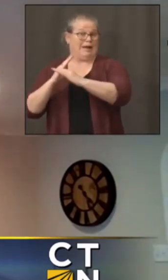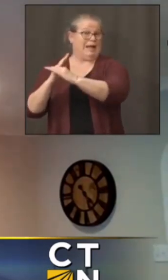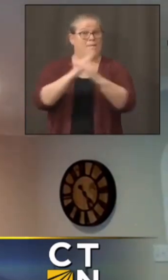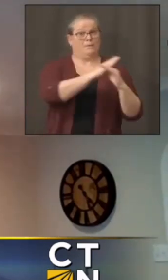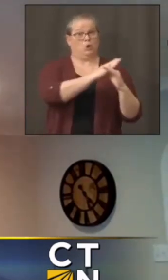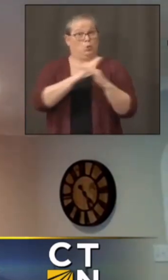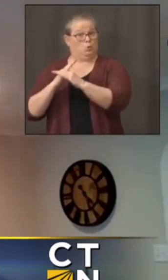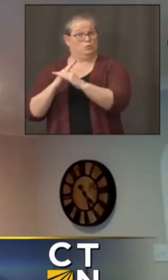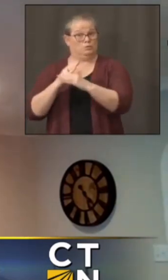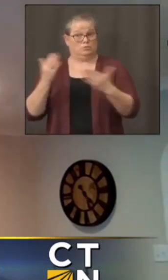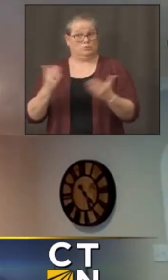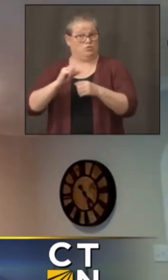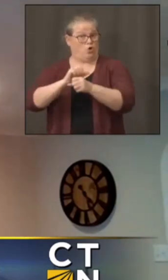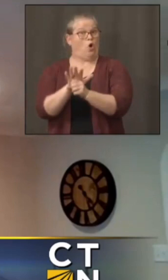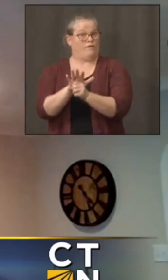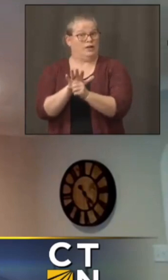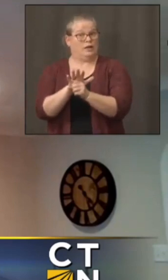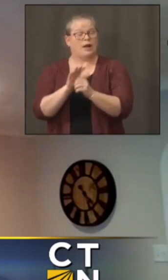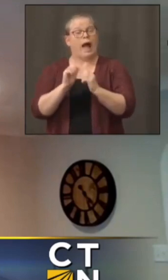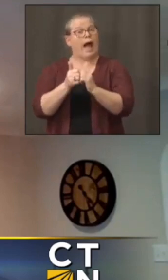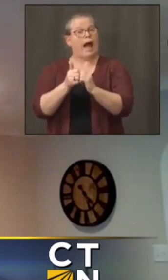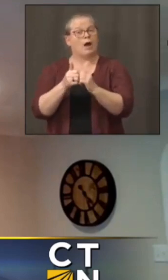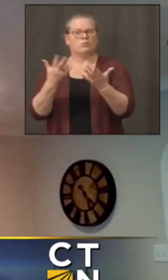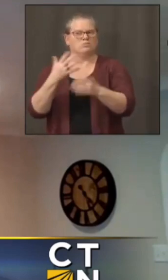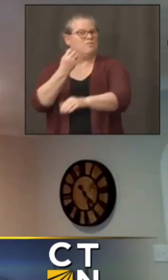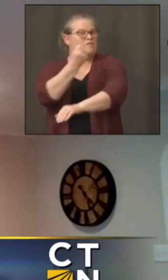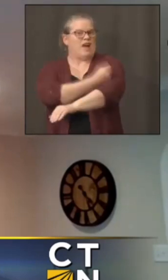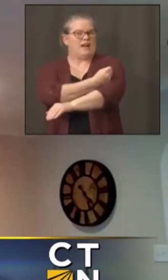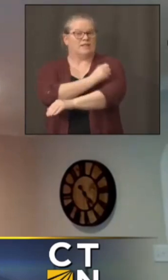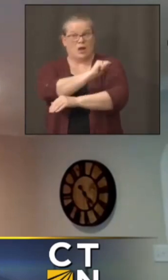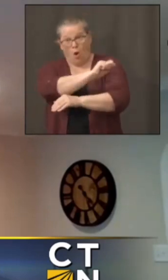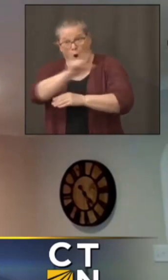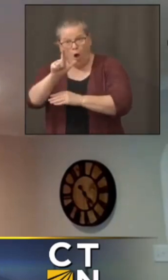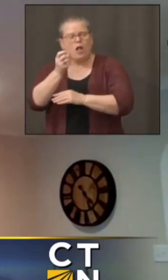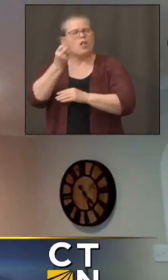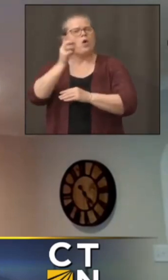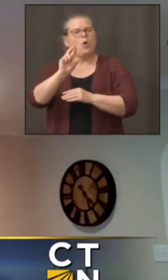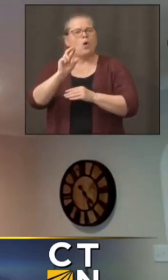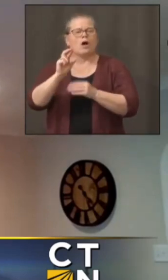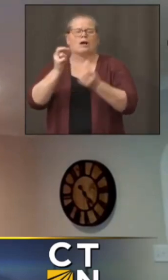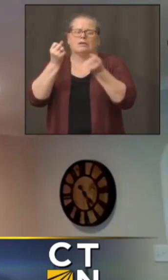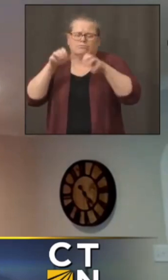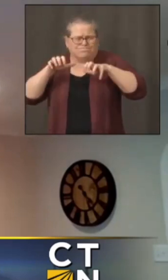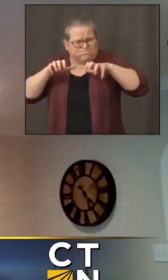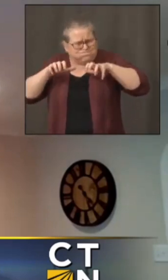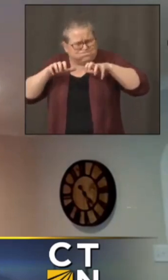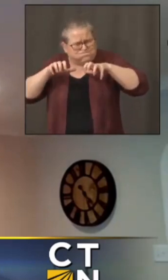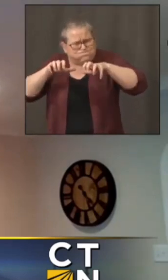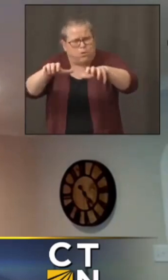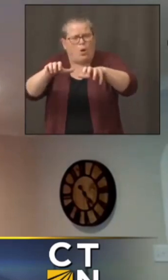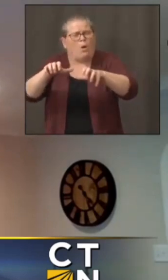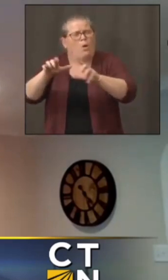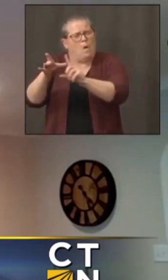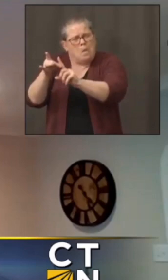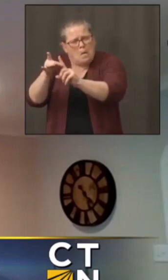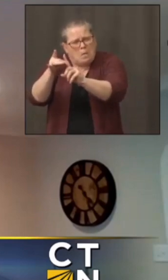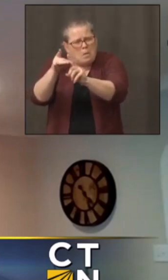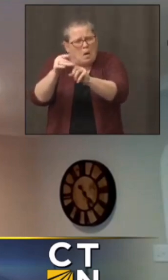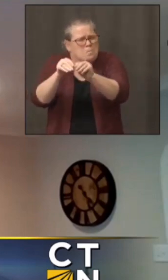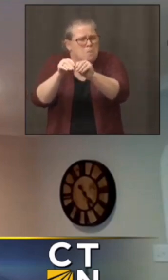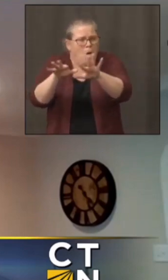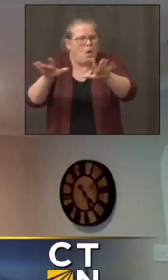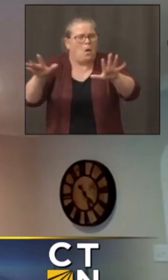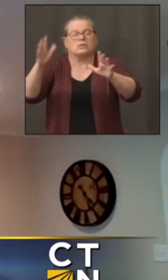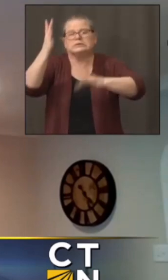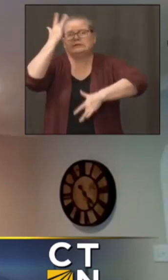vaccinate them or see um massive numbers of infection so herd immunity in the absence of a vaccine is not really a